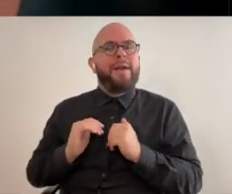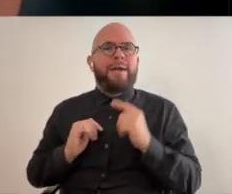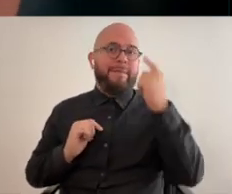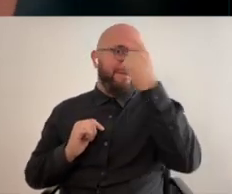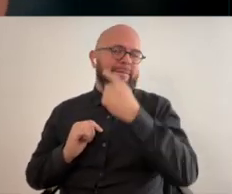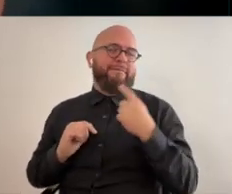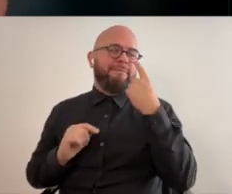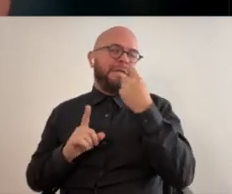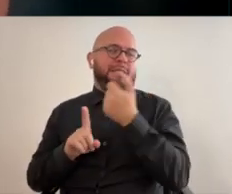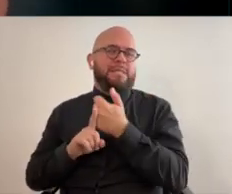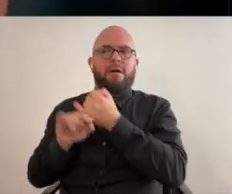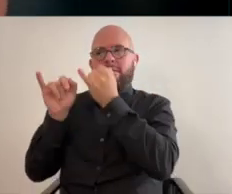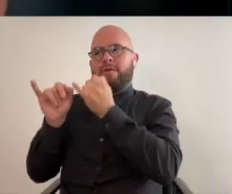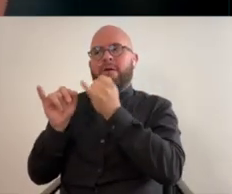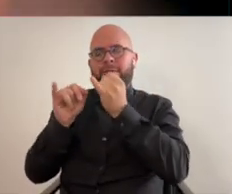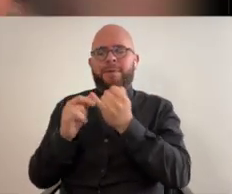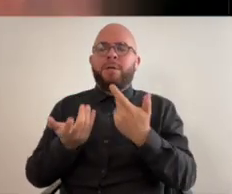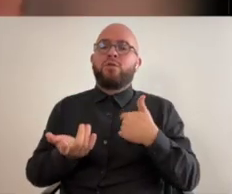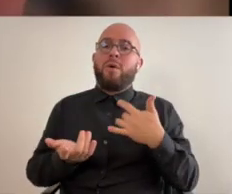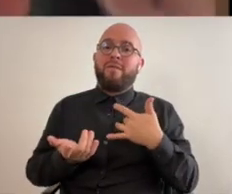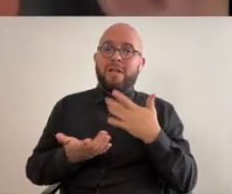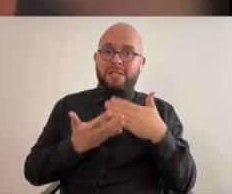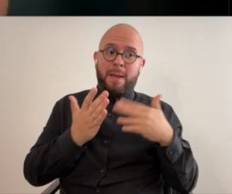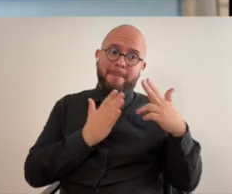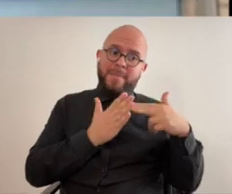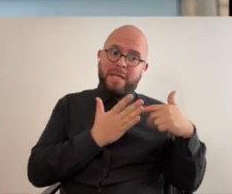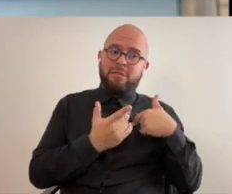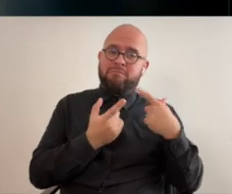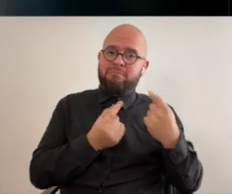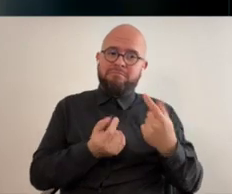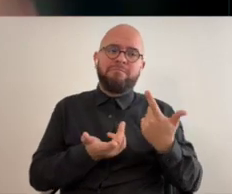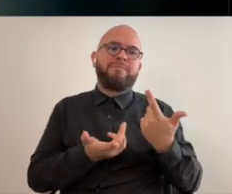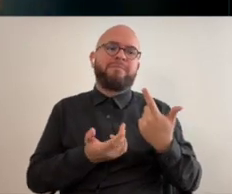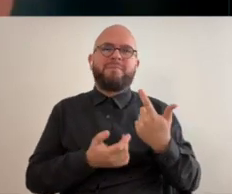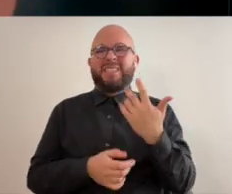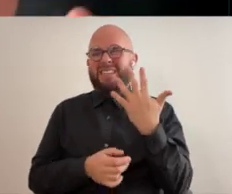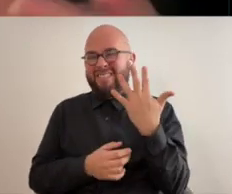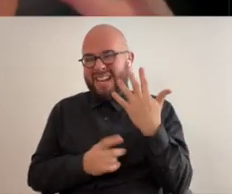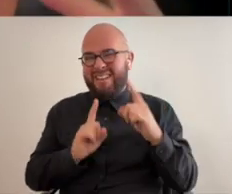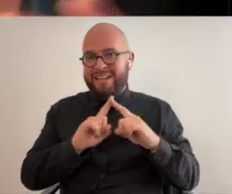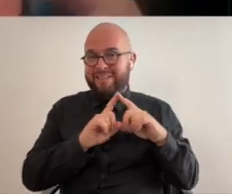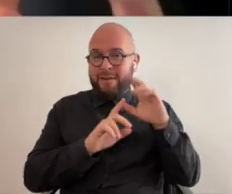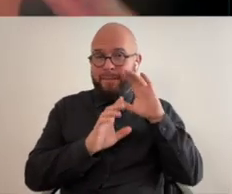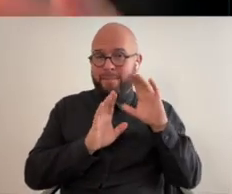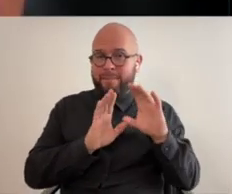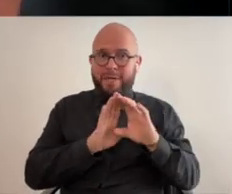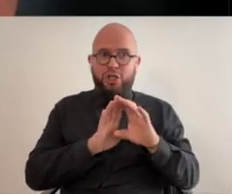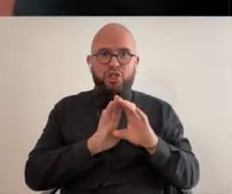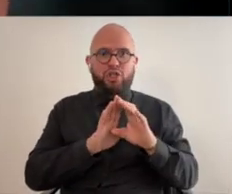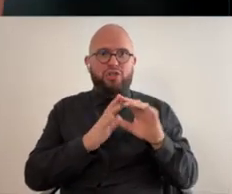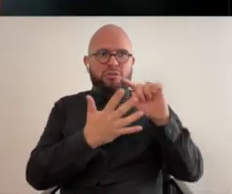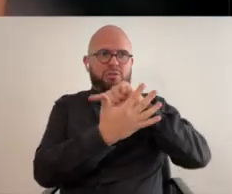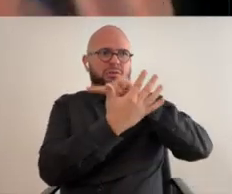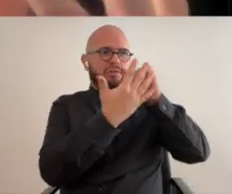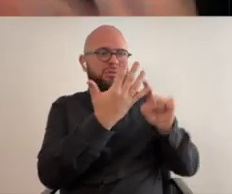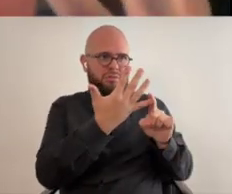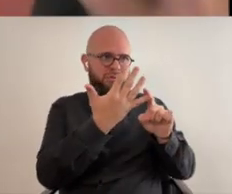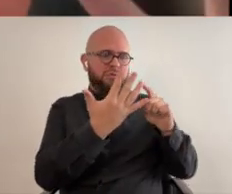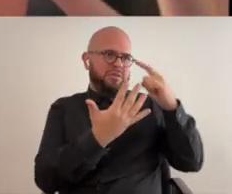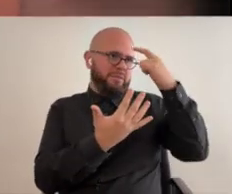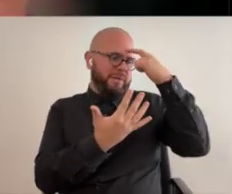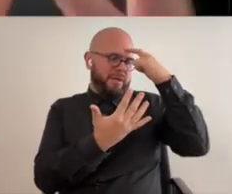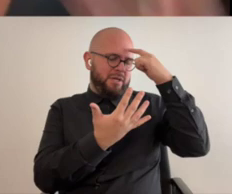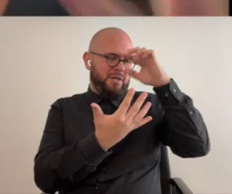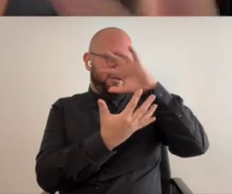more than individual humans faces so for some paintings i will literally combine five different